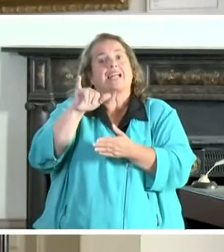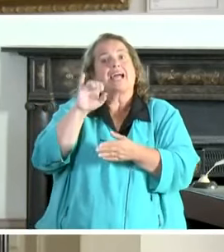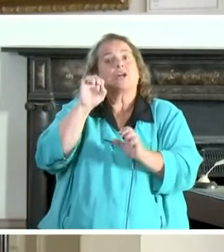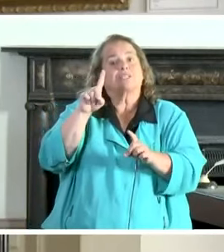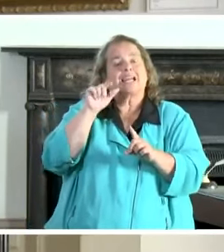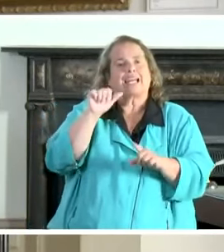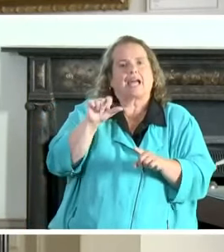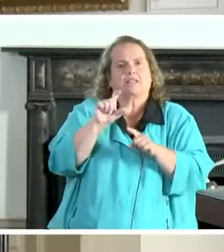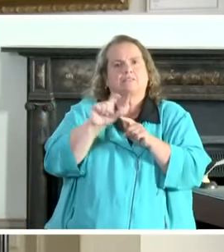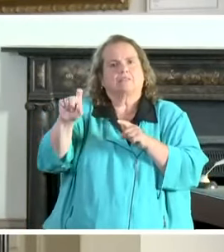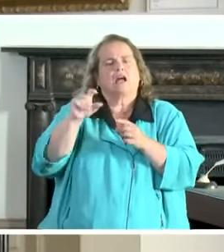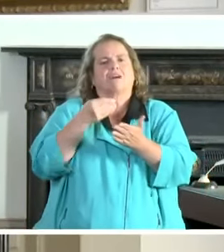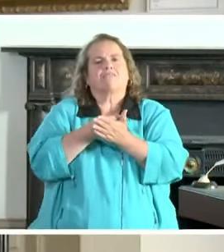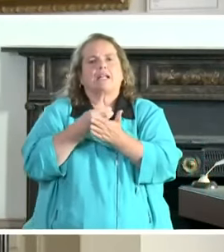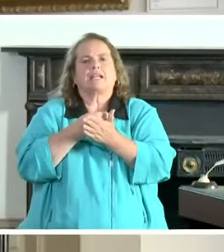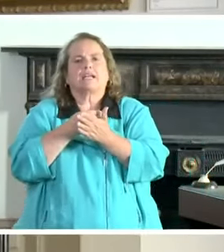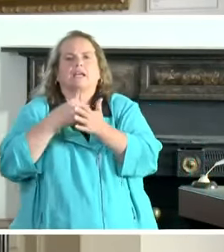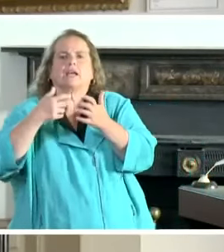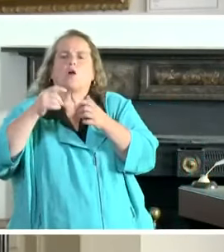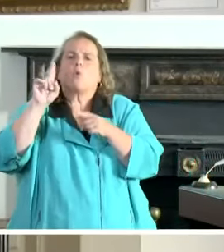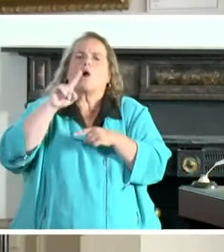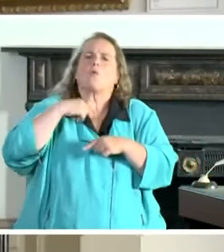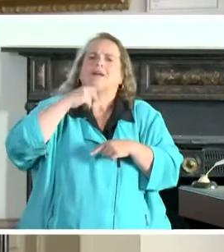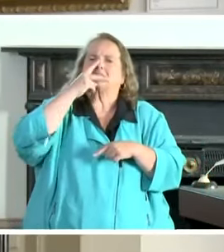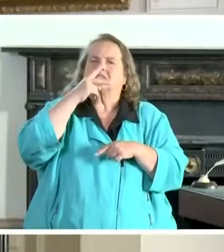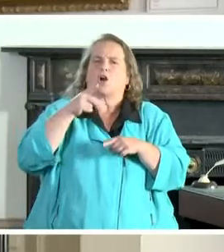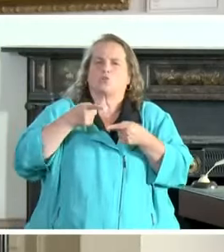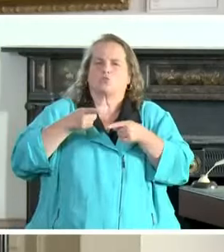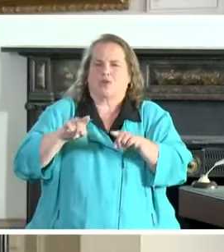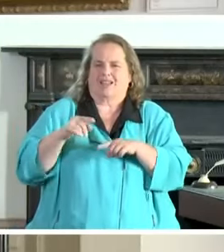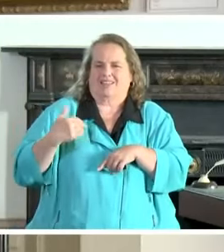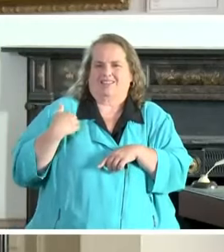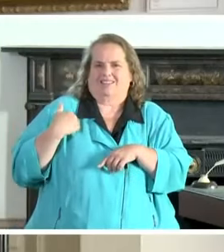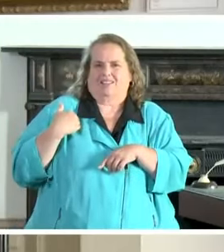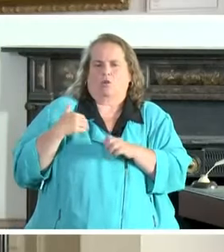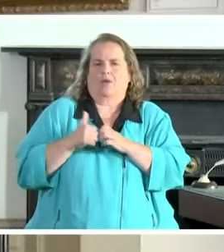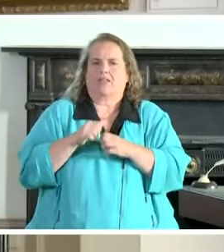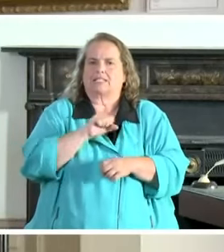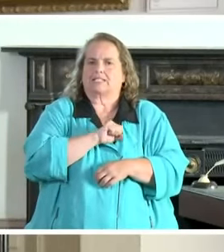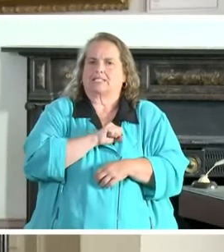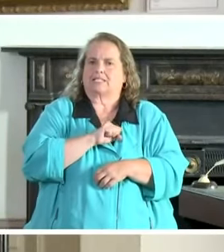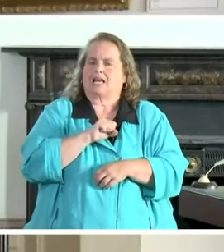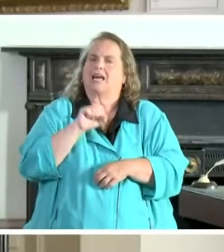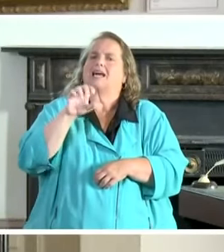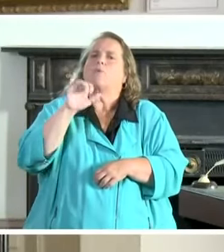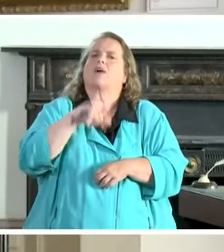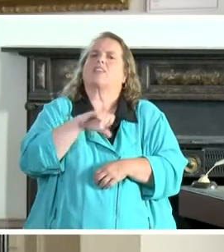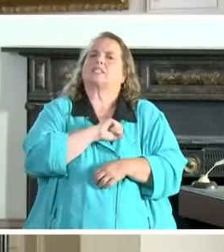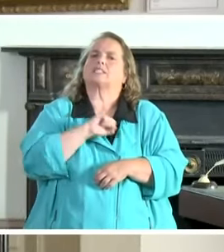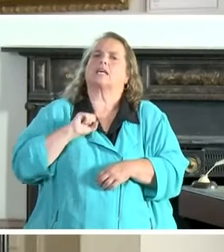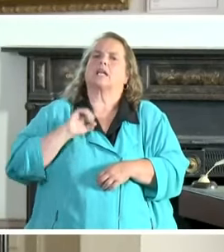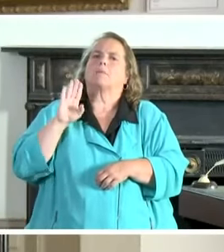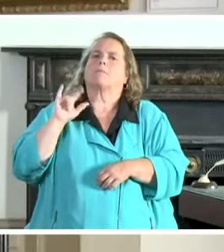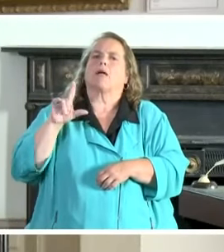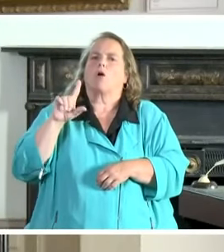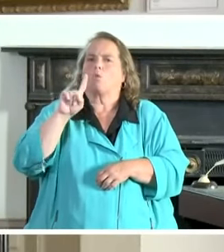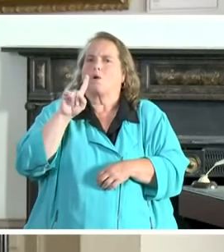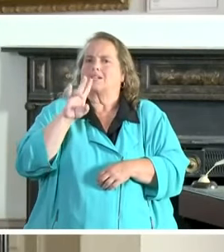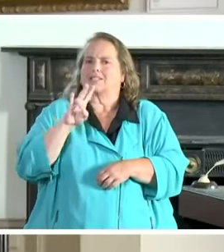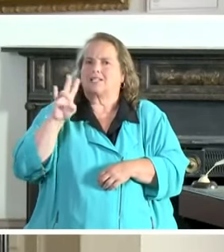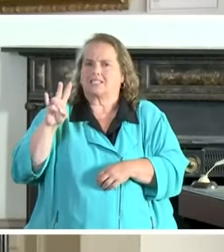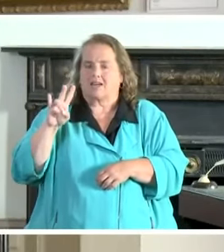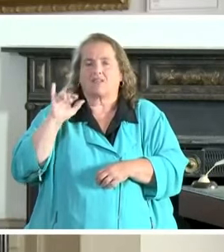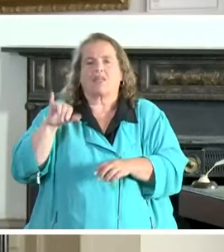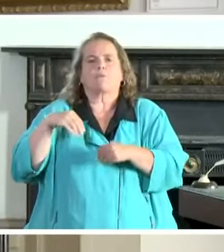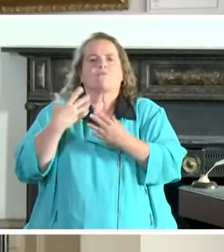a funding mechanism similar to what we saw this past session with Senate Bill 177. This provides flexibility